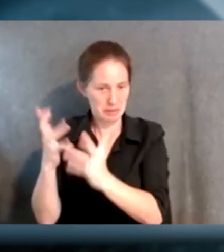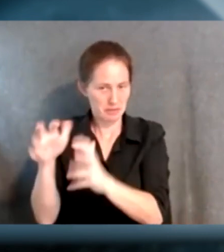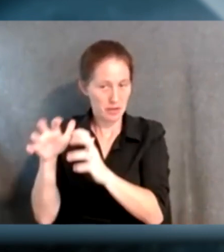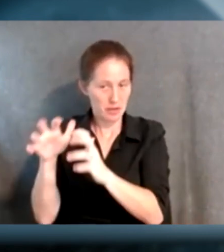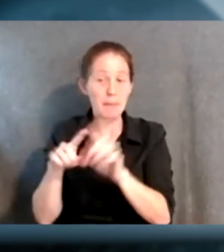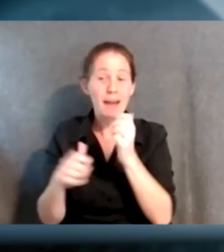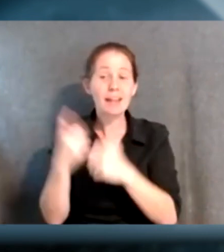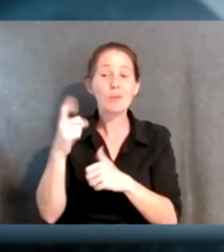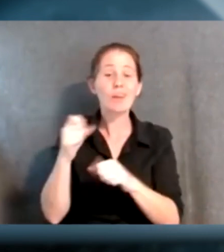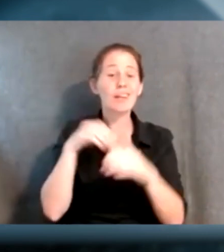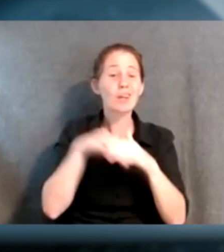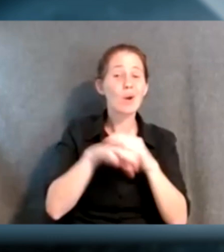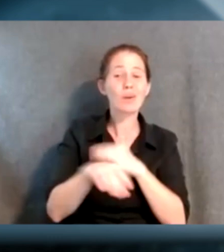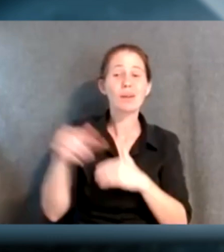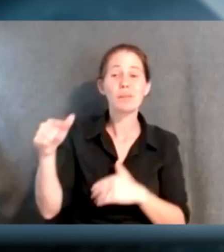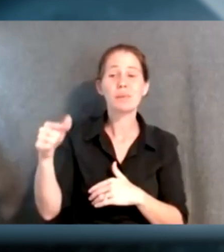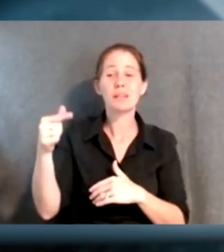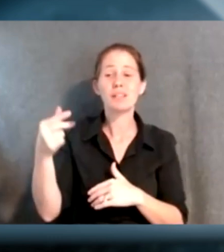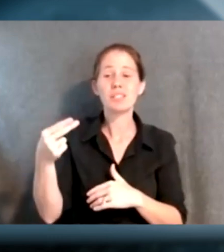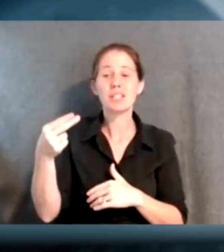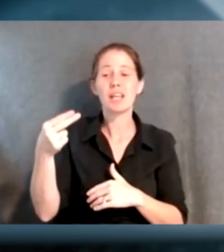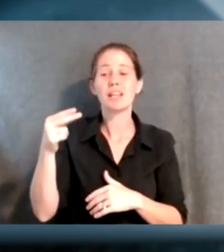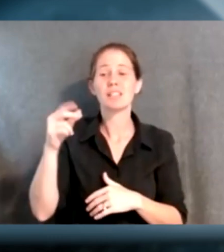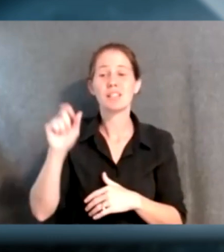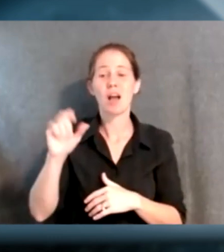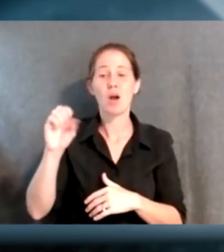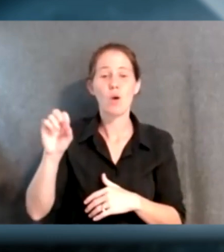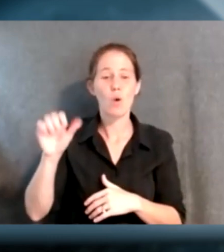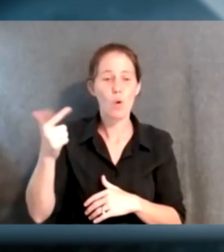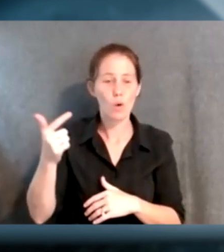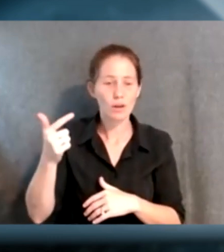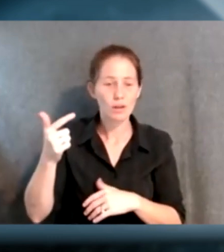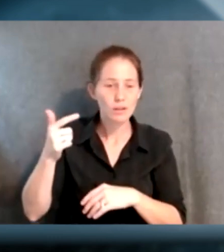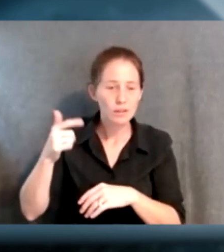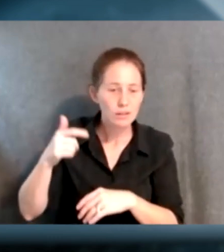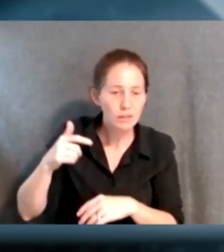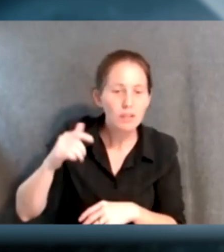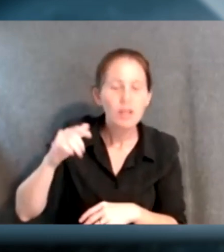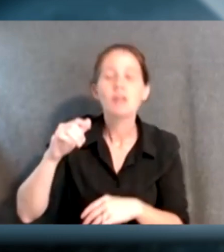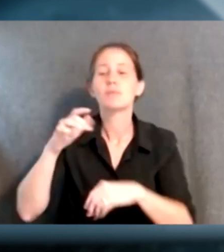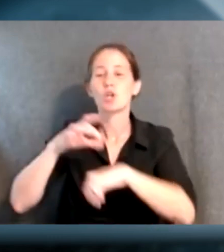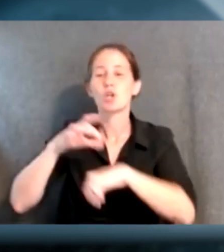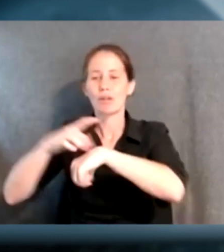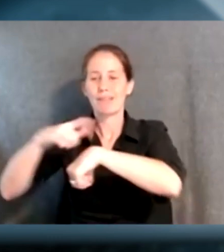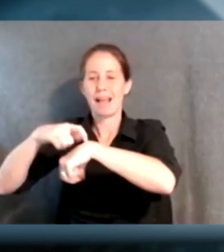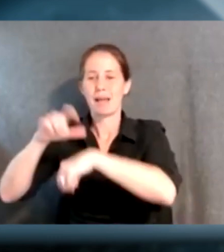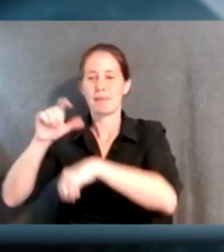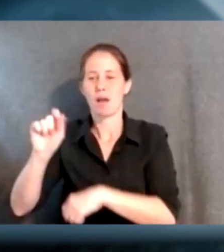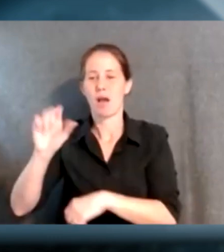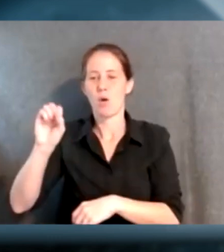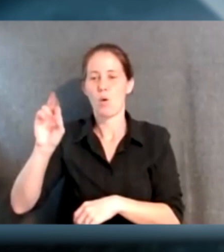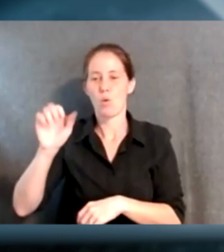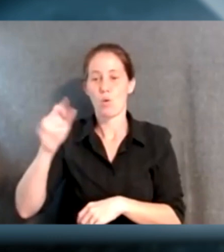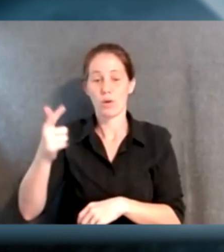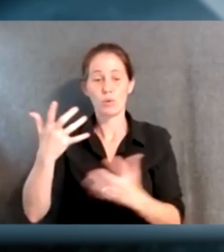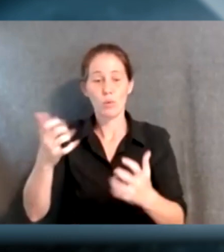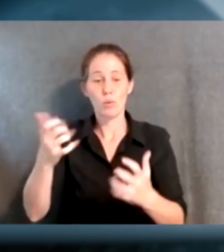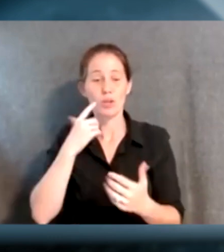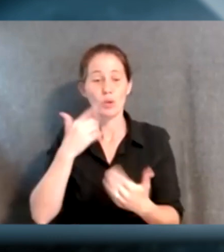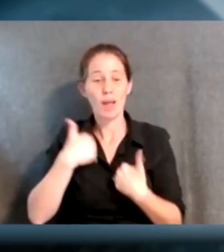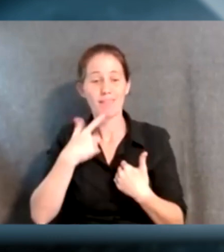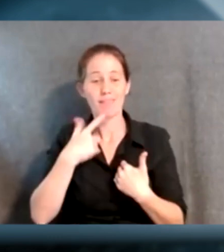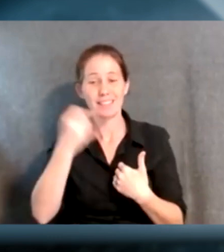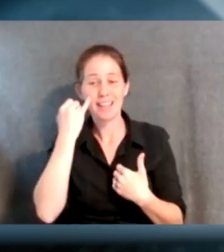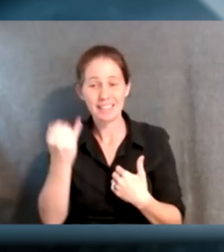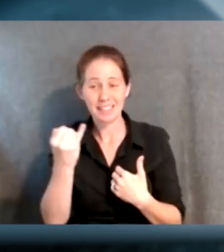but anybody can go onto this site. It's pgh.earthtime.org. And what we really hope to do in this collaboration was take these ideas